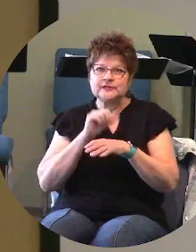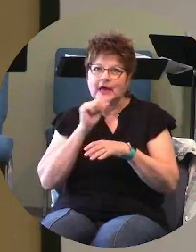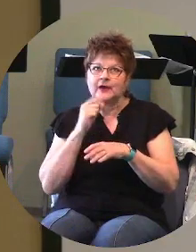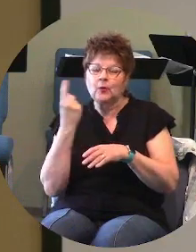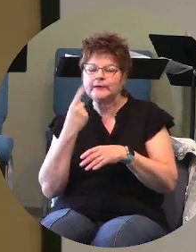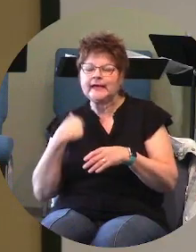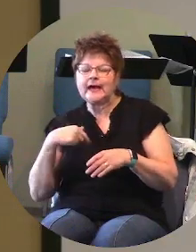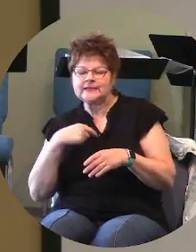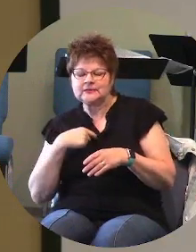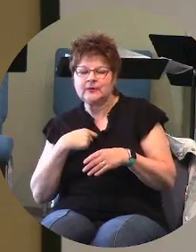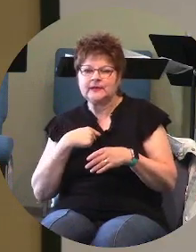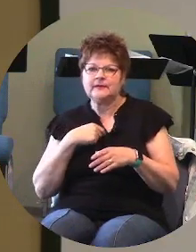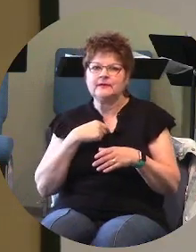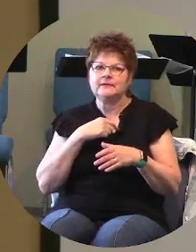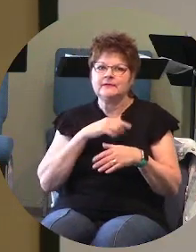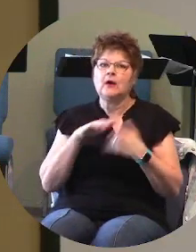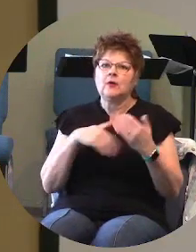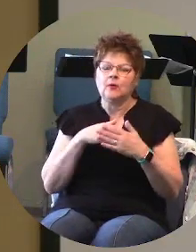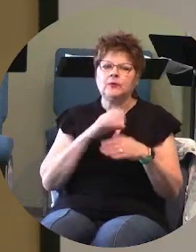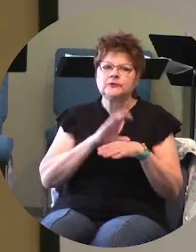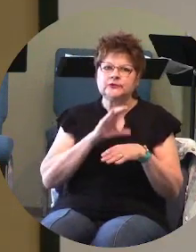the universal church is in a tough spot